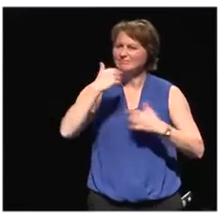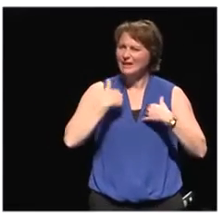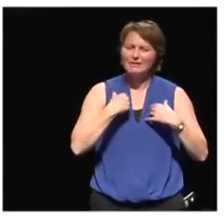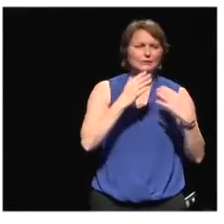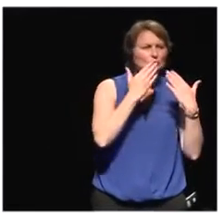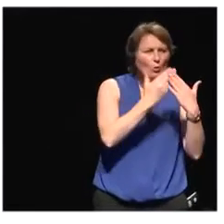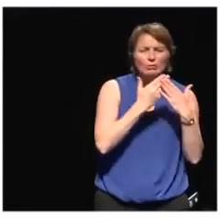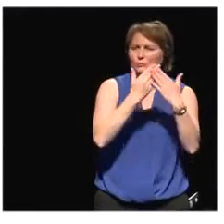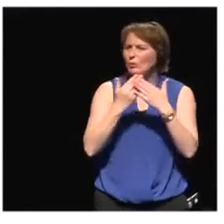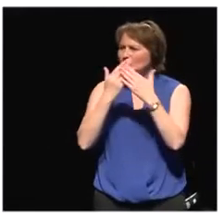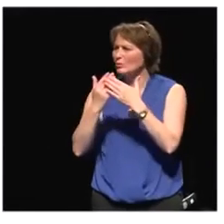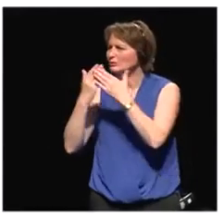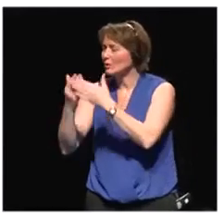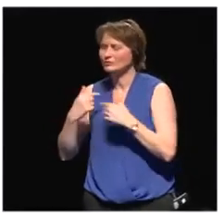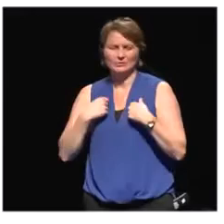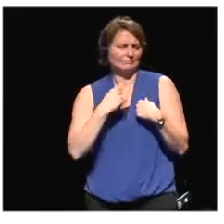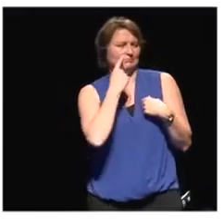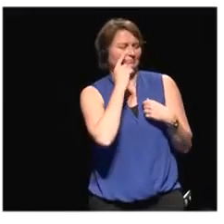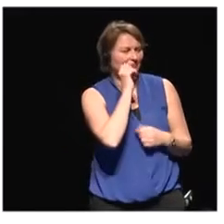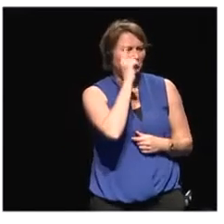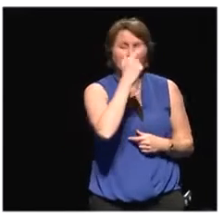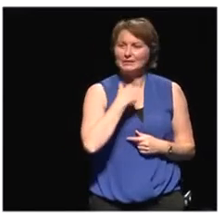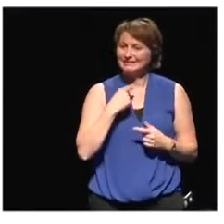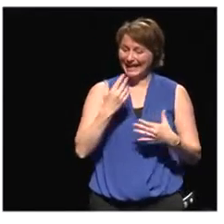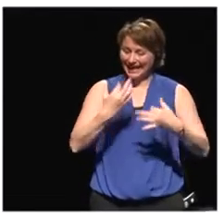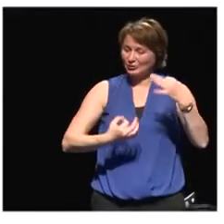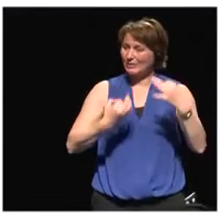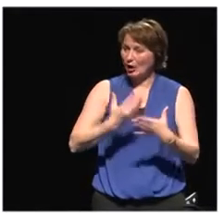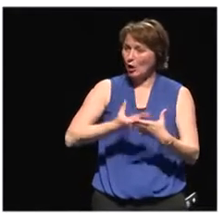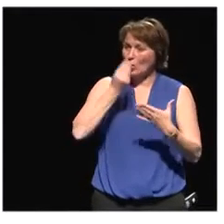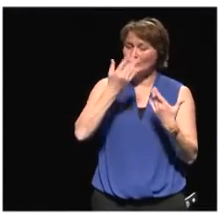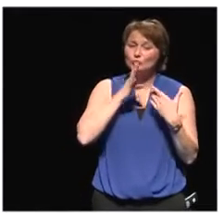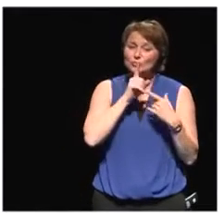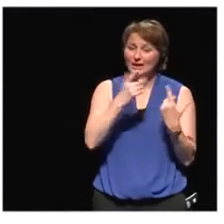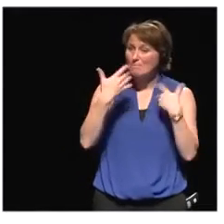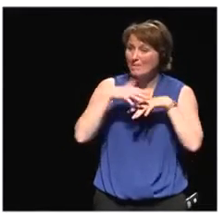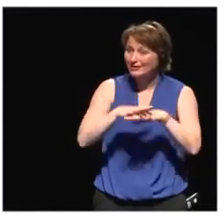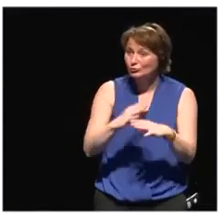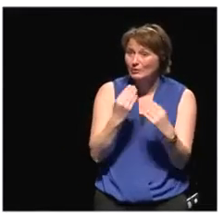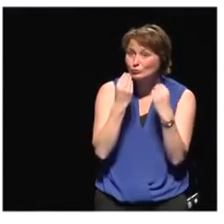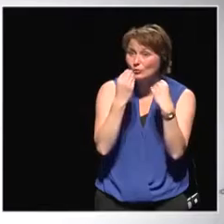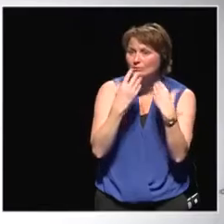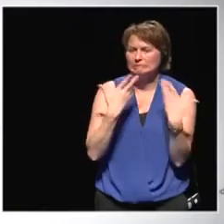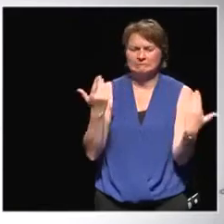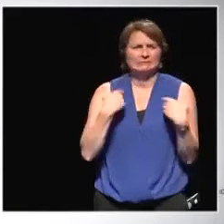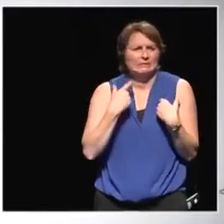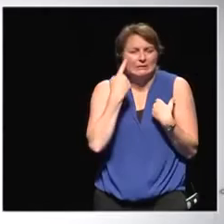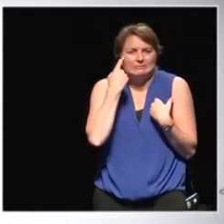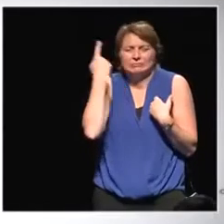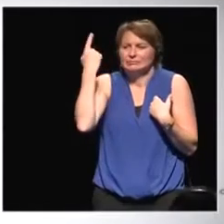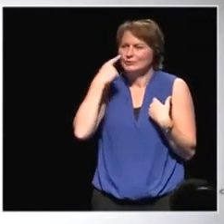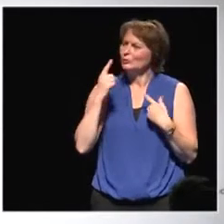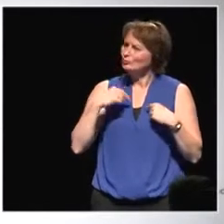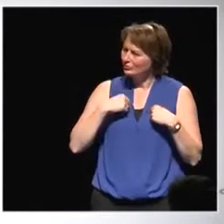And I wonder why this actually is not really entering in the mainstream of our schooling system, which is a kind of absurdity. Because its